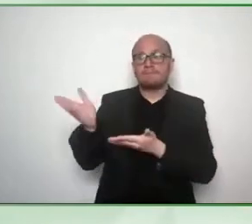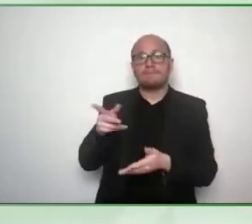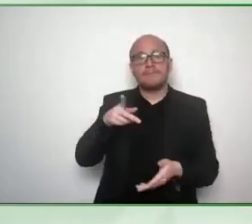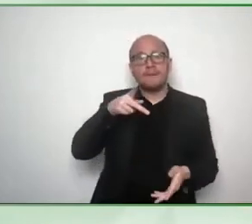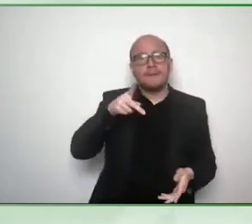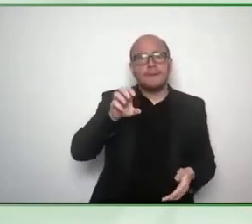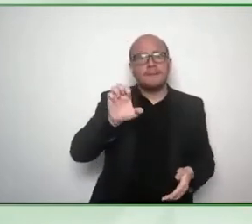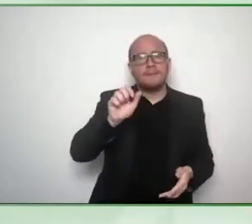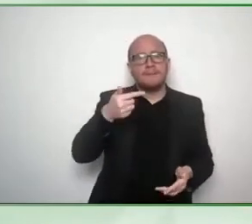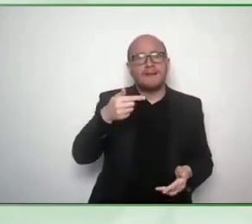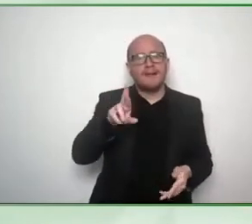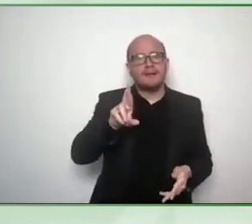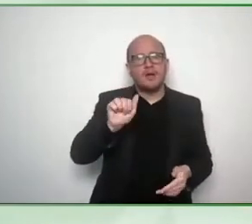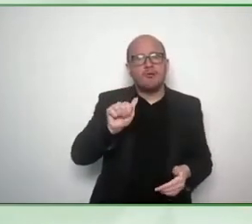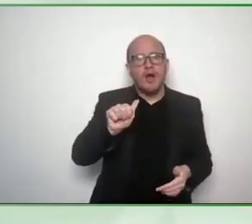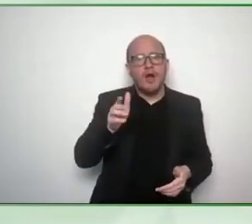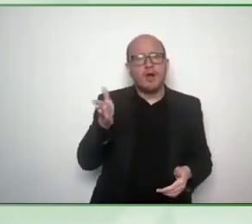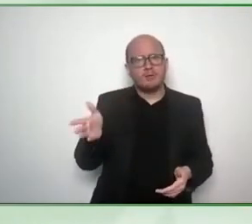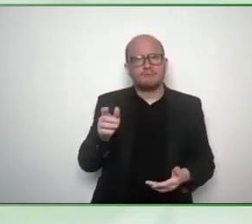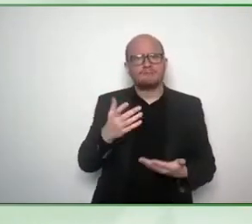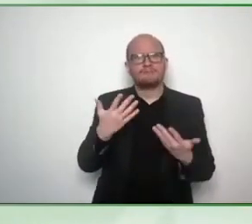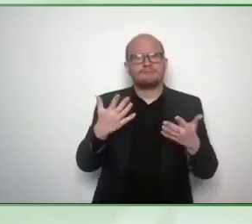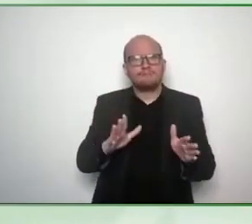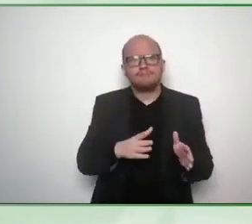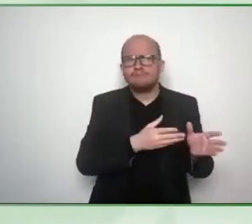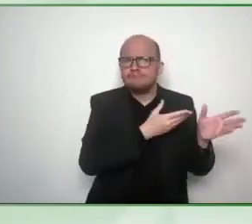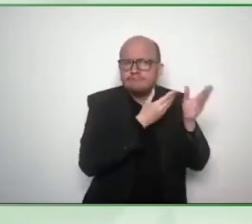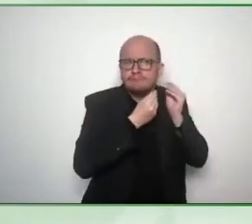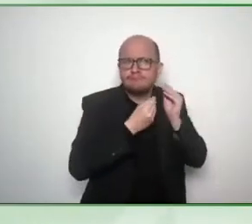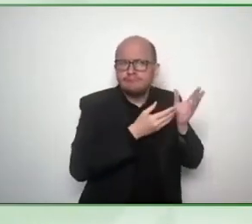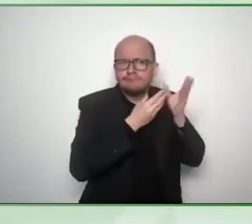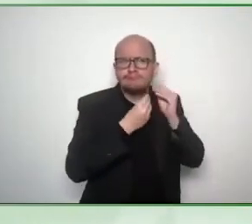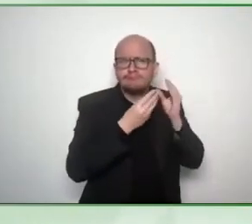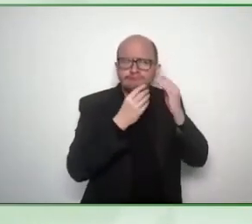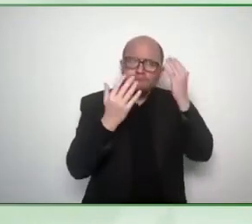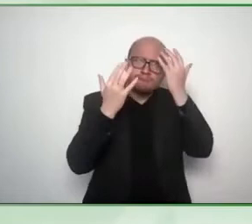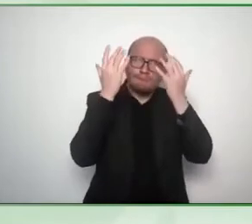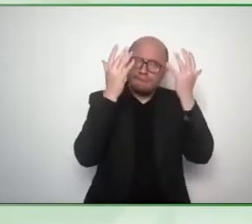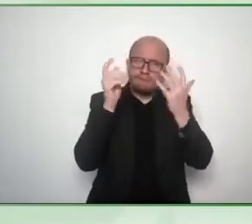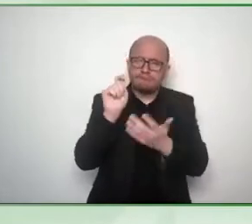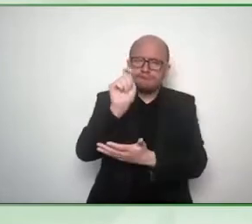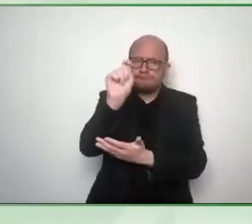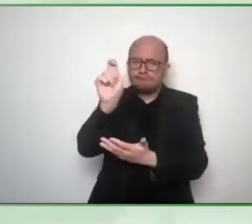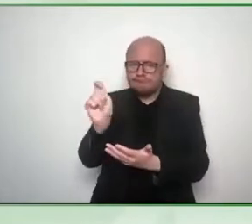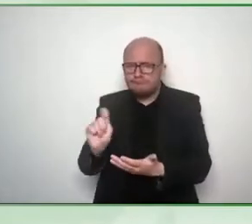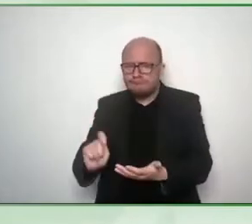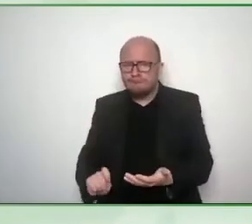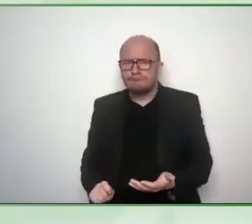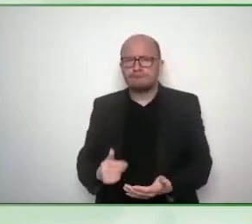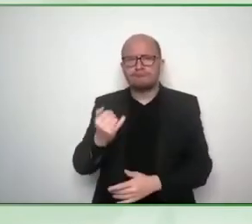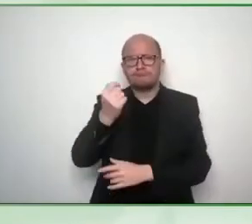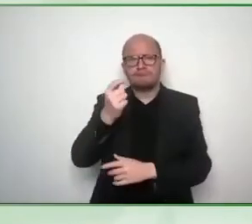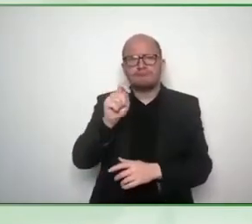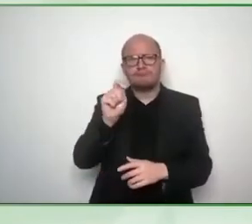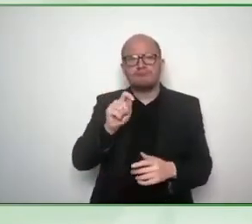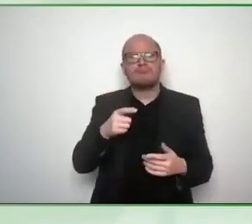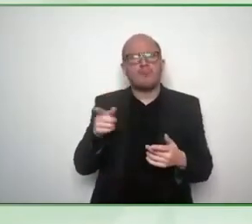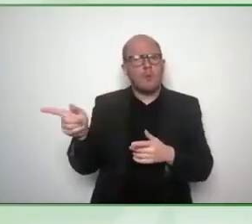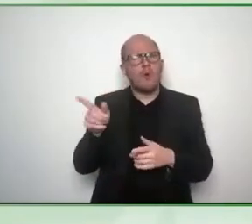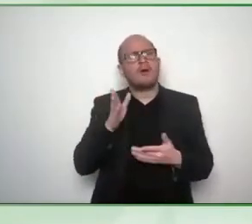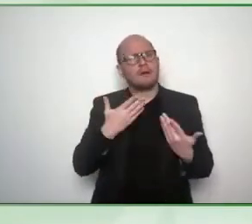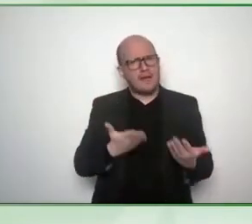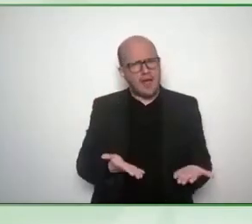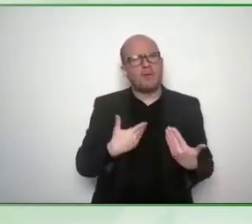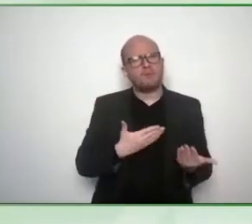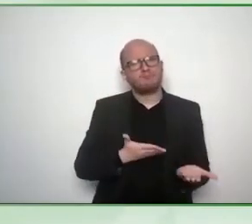job and she will explain how she was able to put in this sketch the whole of our discussion